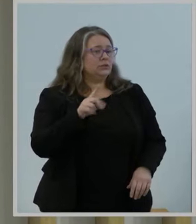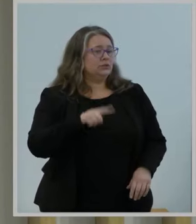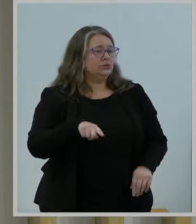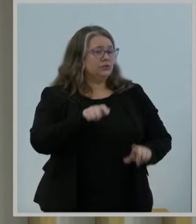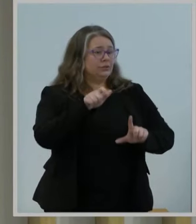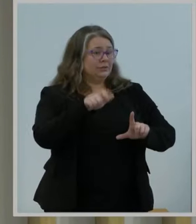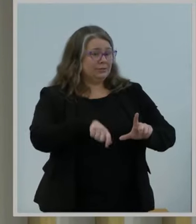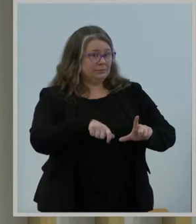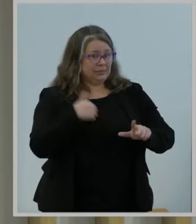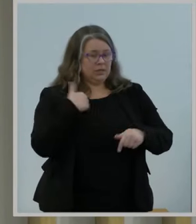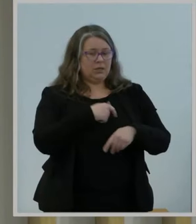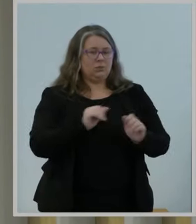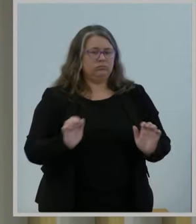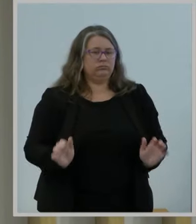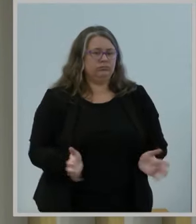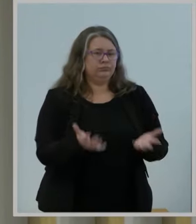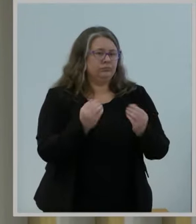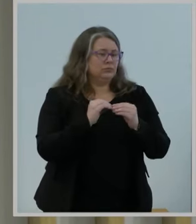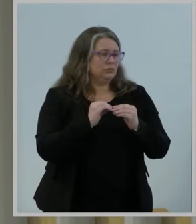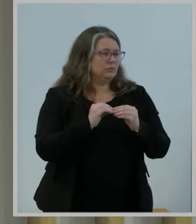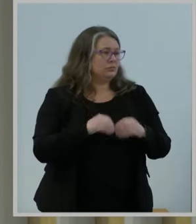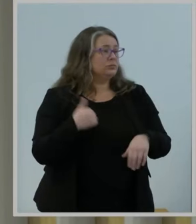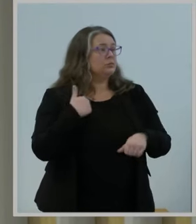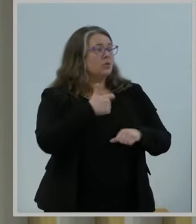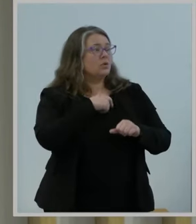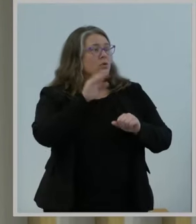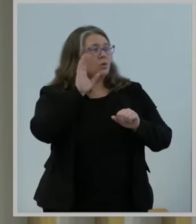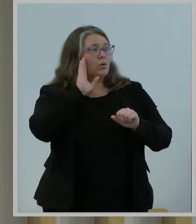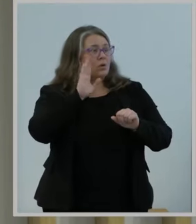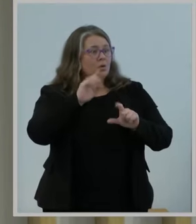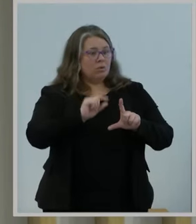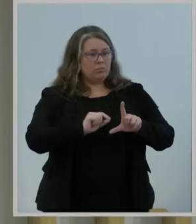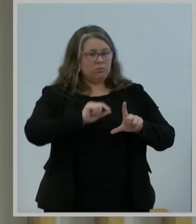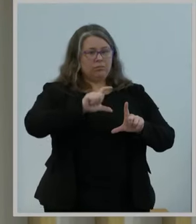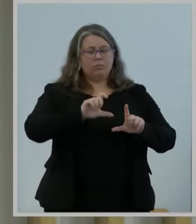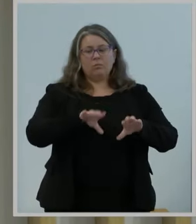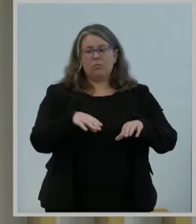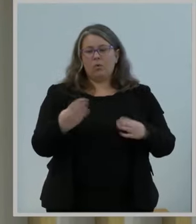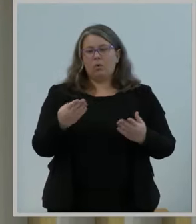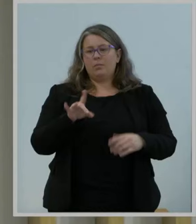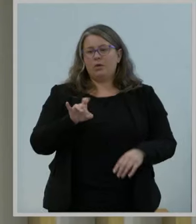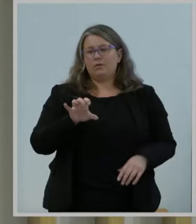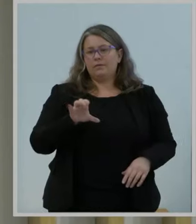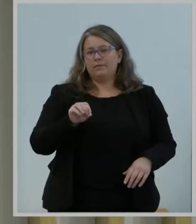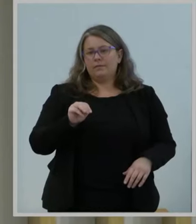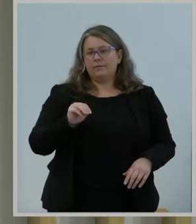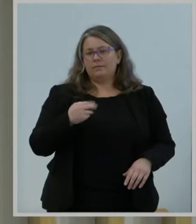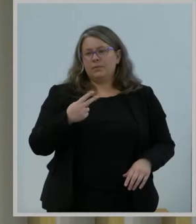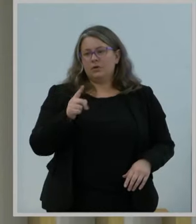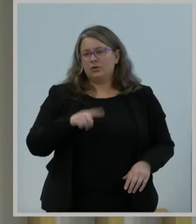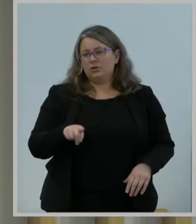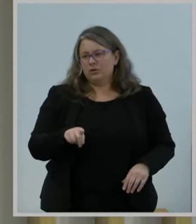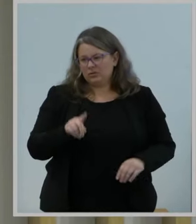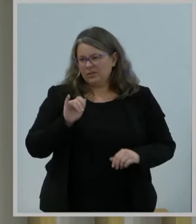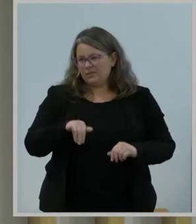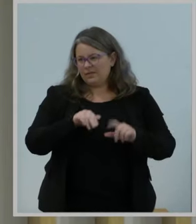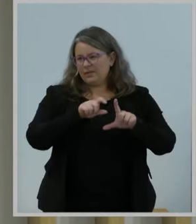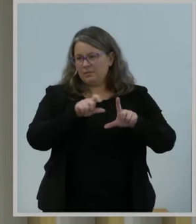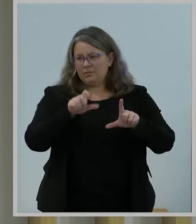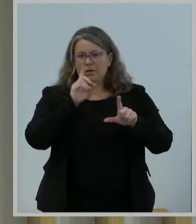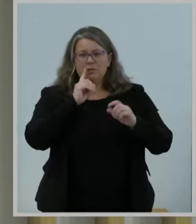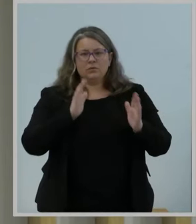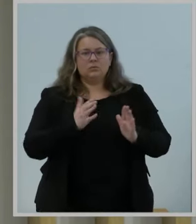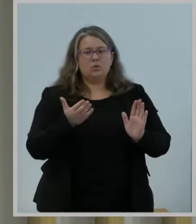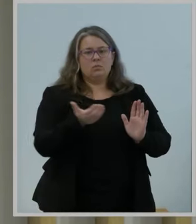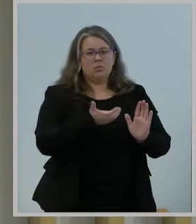We are opening up 850 megahertz of the 6 gigahertz band to small mobile devices operating at very low power,